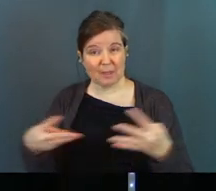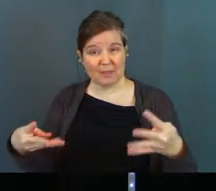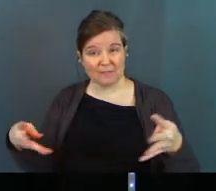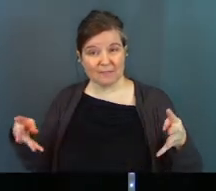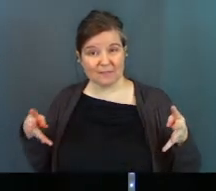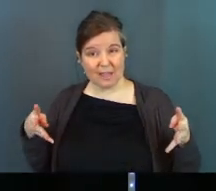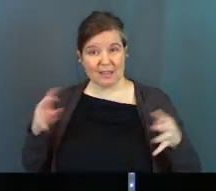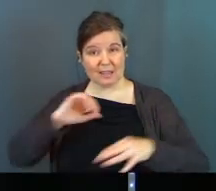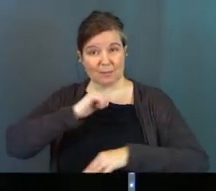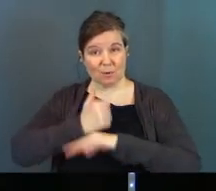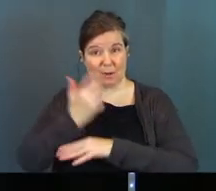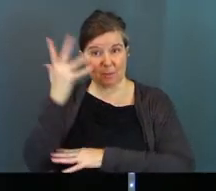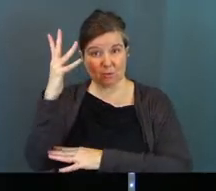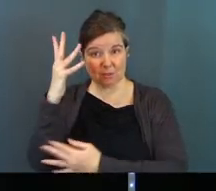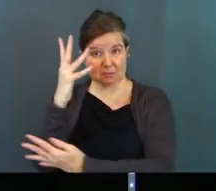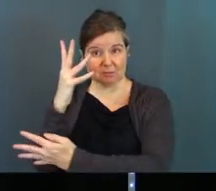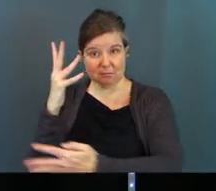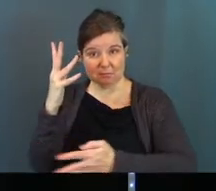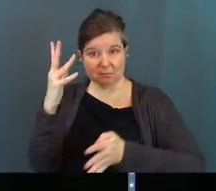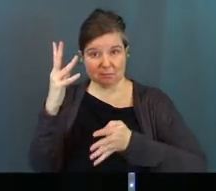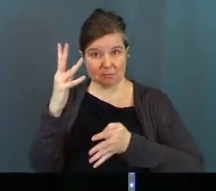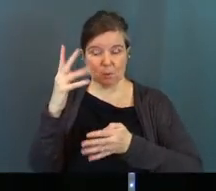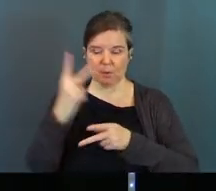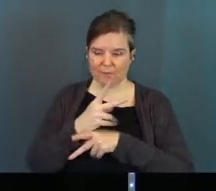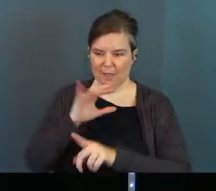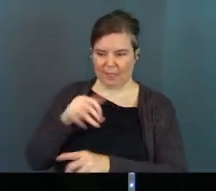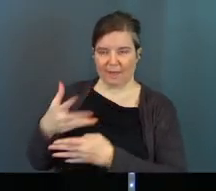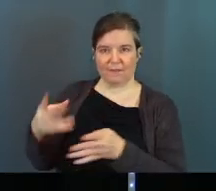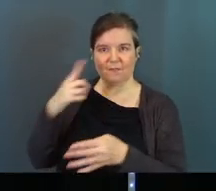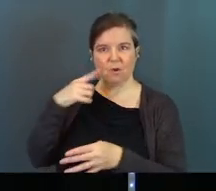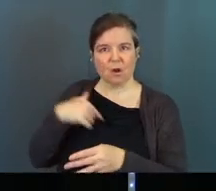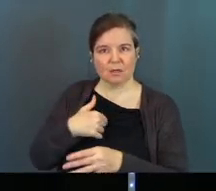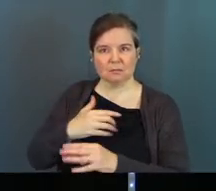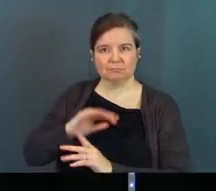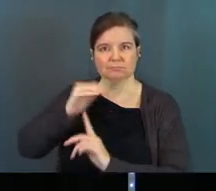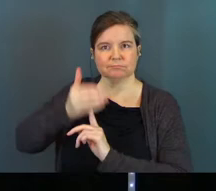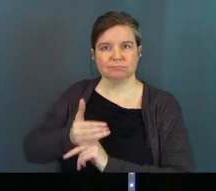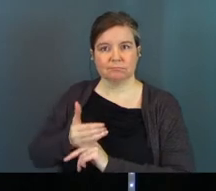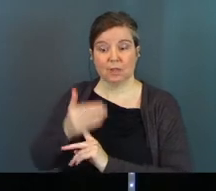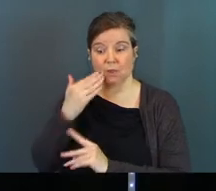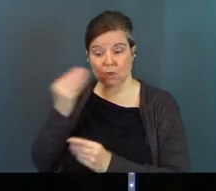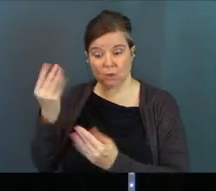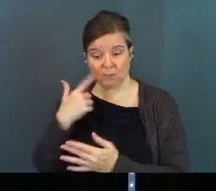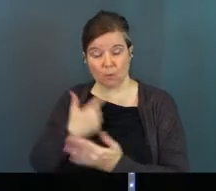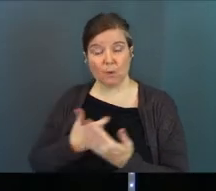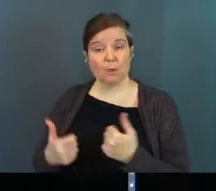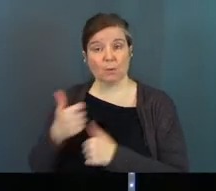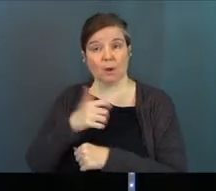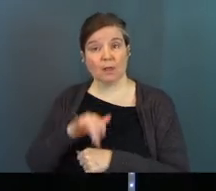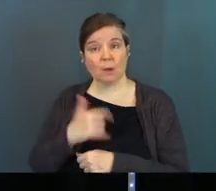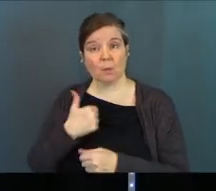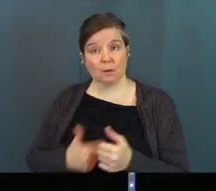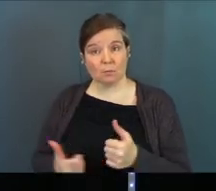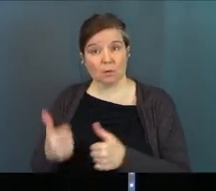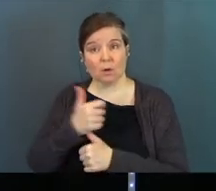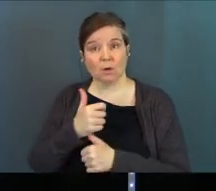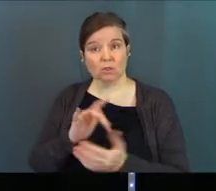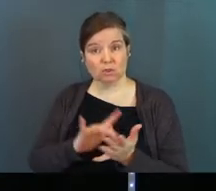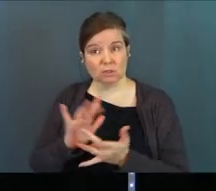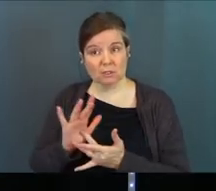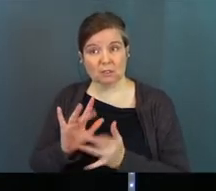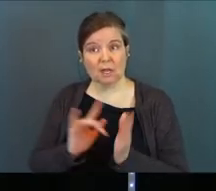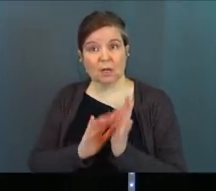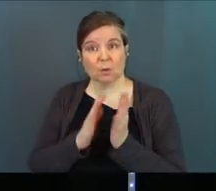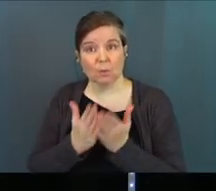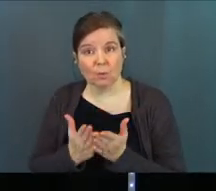that went around the trees? We're figuring out what that is for us, and the really good news for us is that when we prioritize that, when we prioritize time with Jesus